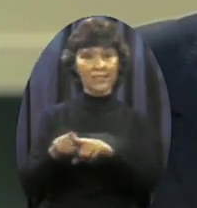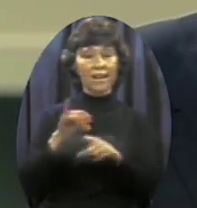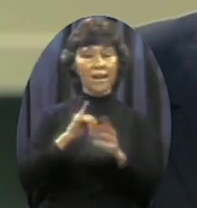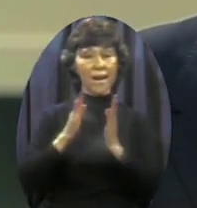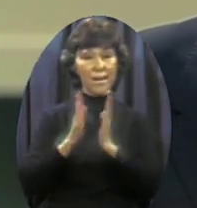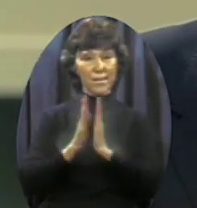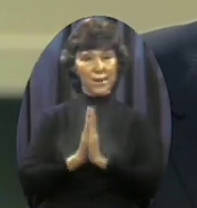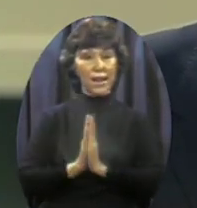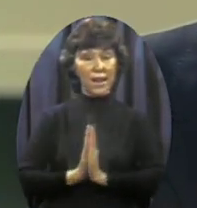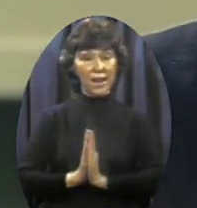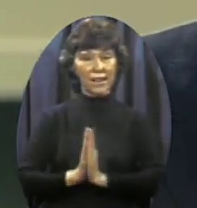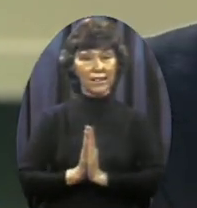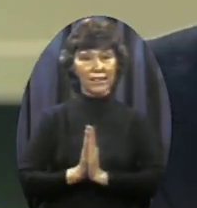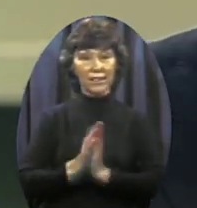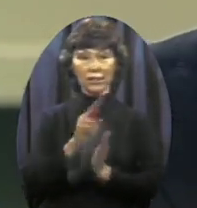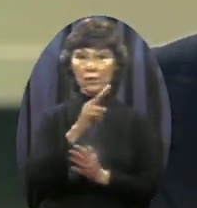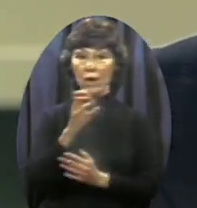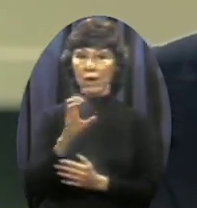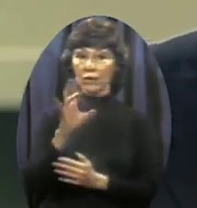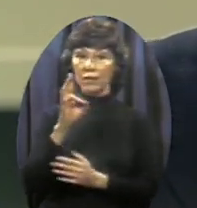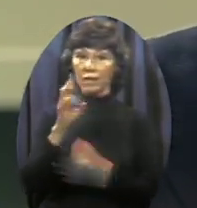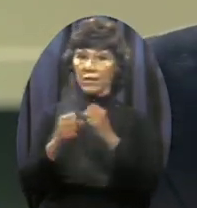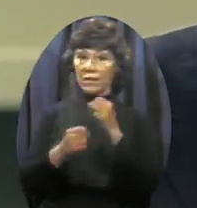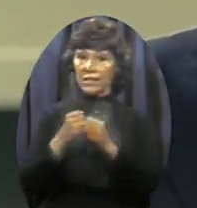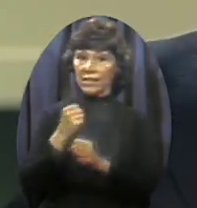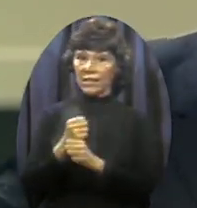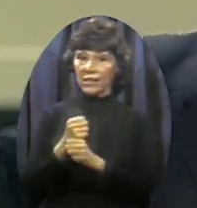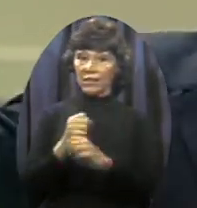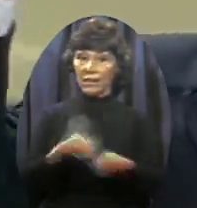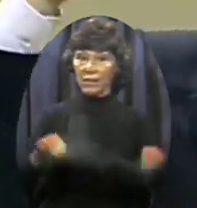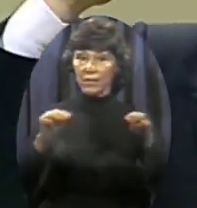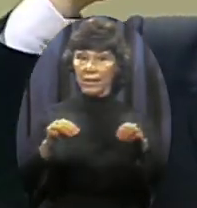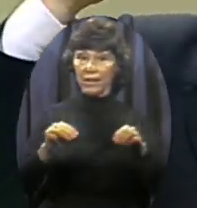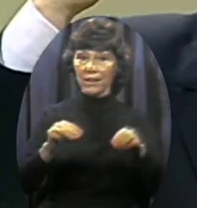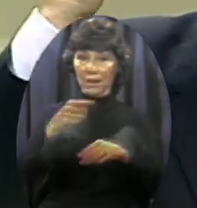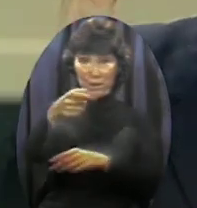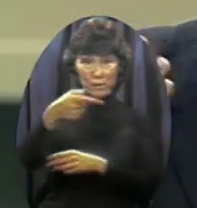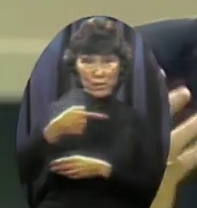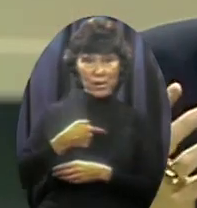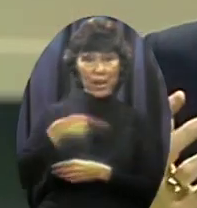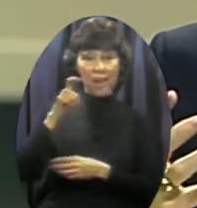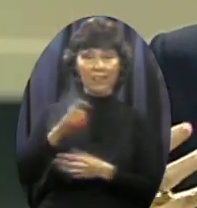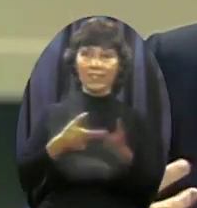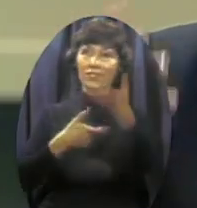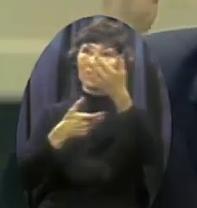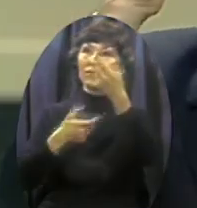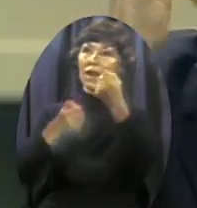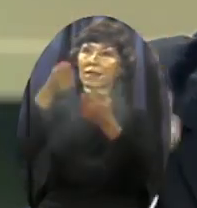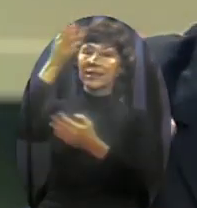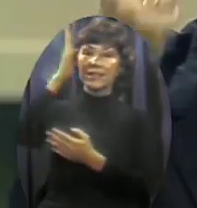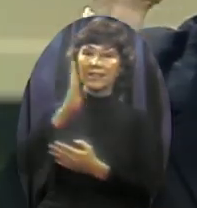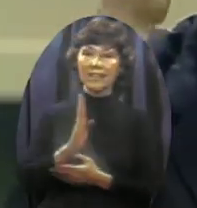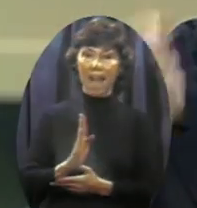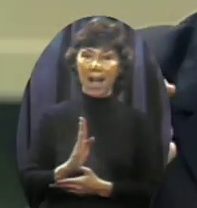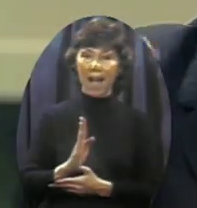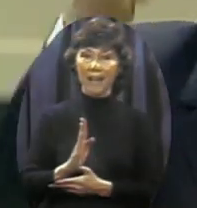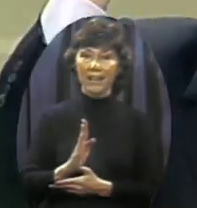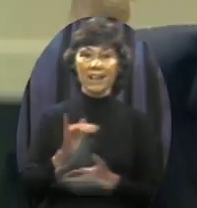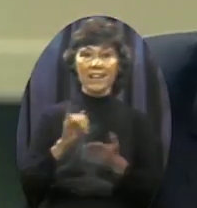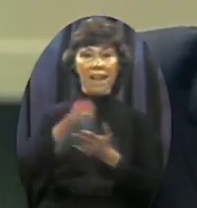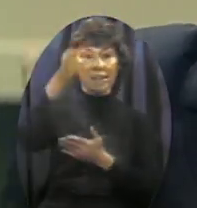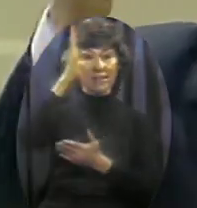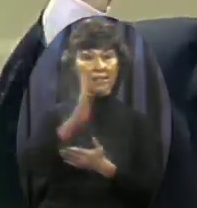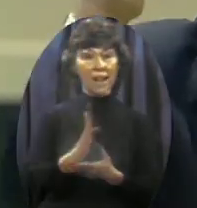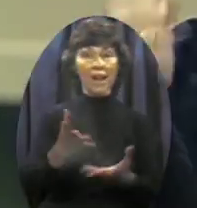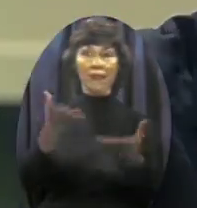207 years of miracles Let's trust God That on this 207th anniversary of our nation That God would give us